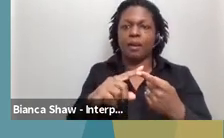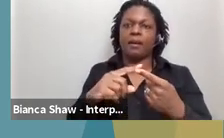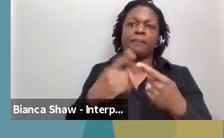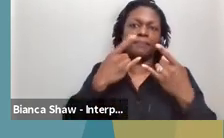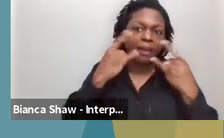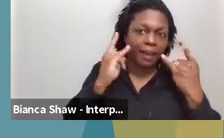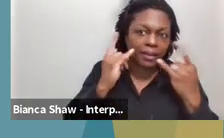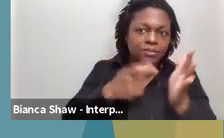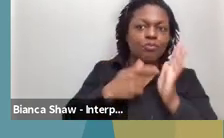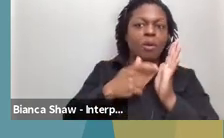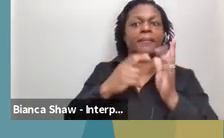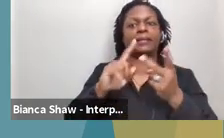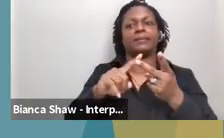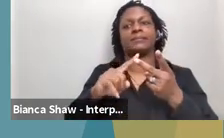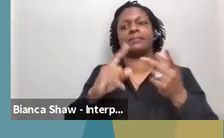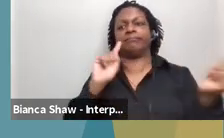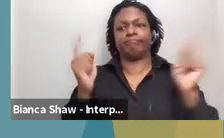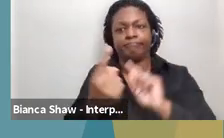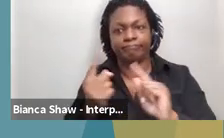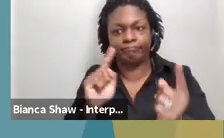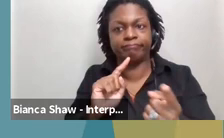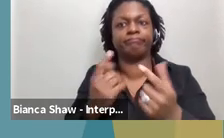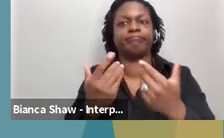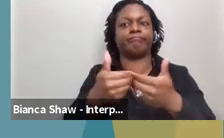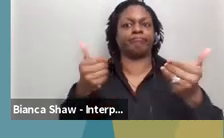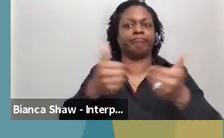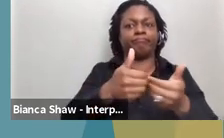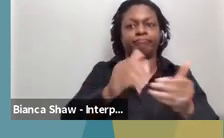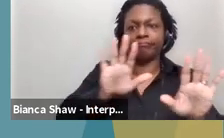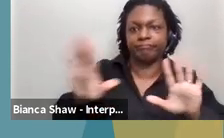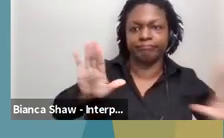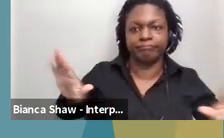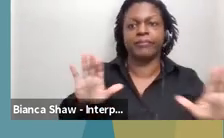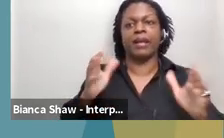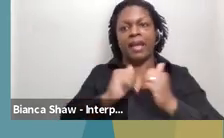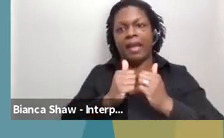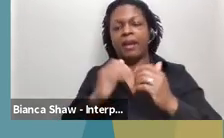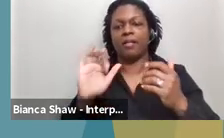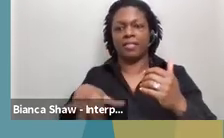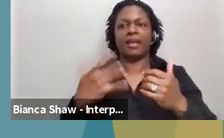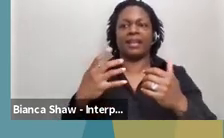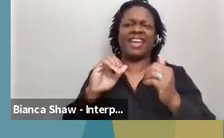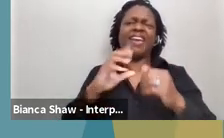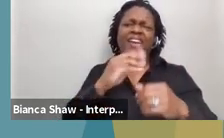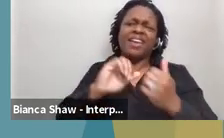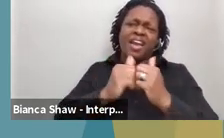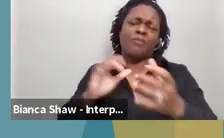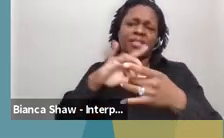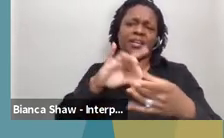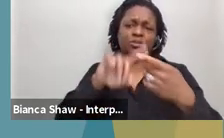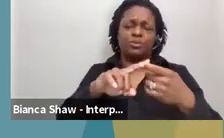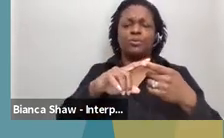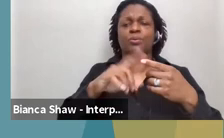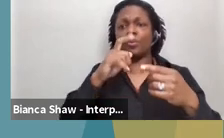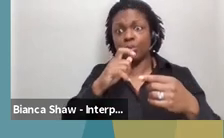things as it relates to our recent significant increases in the number of people who are COVID